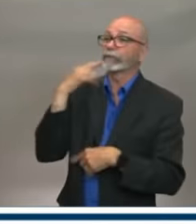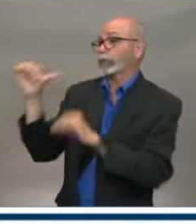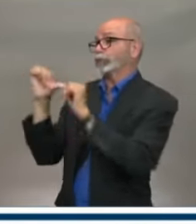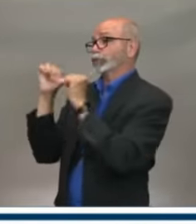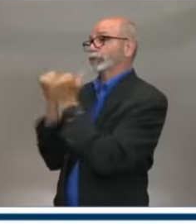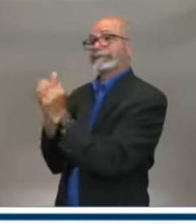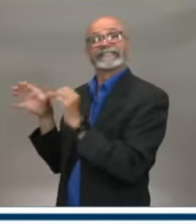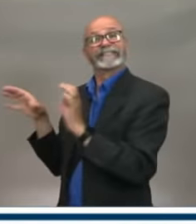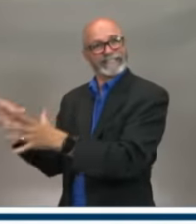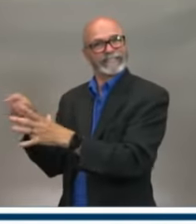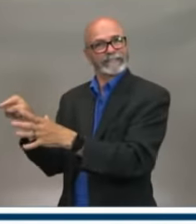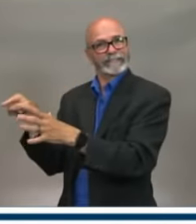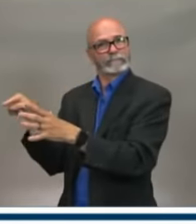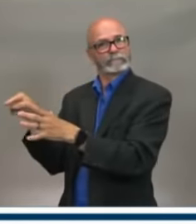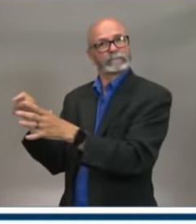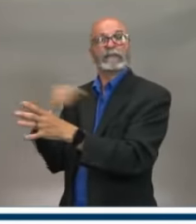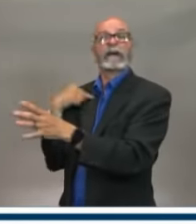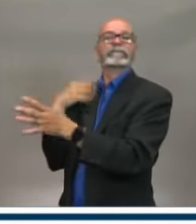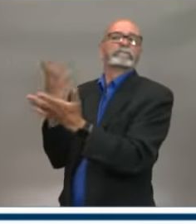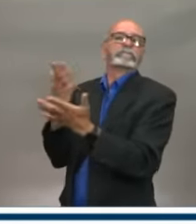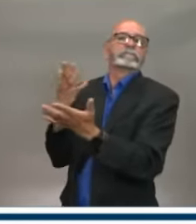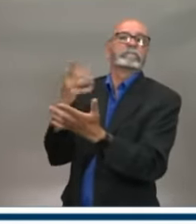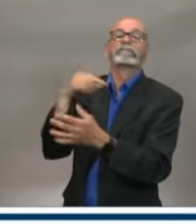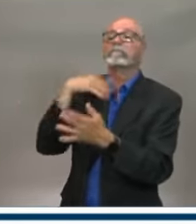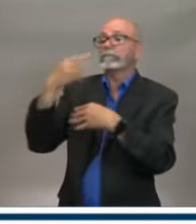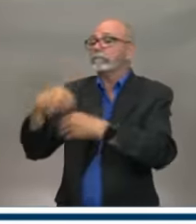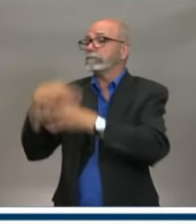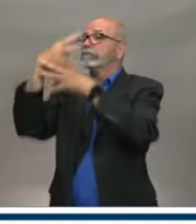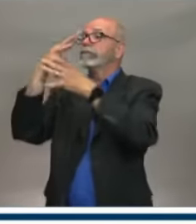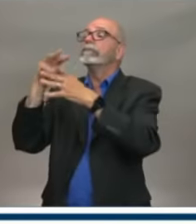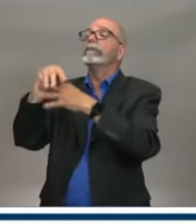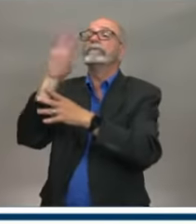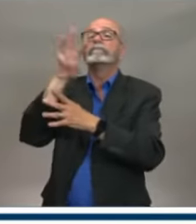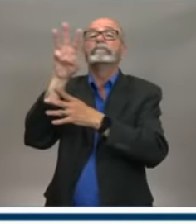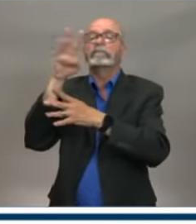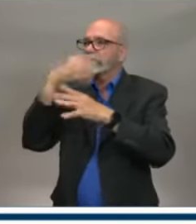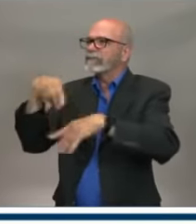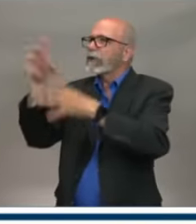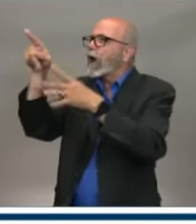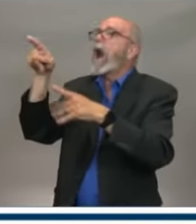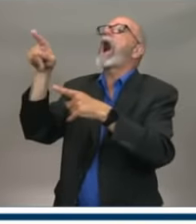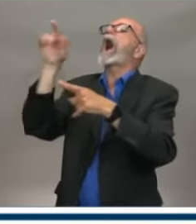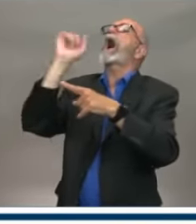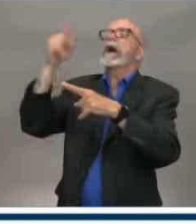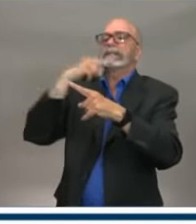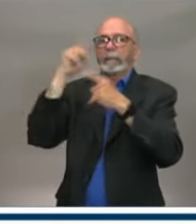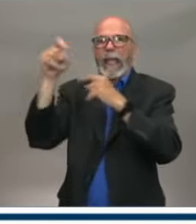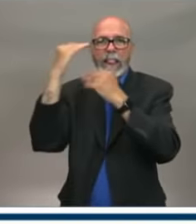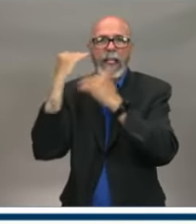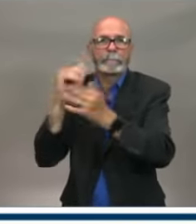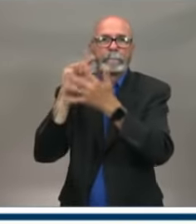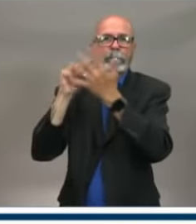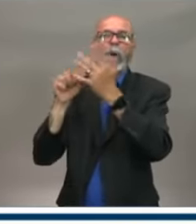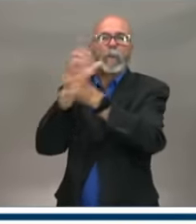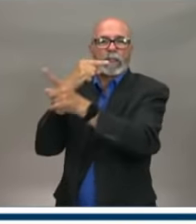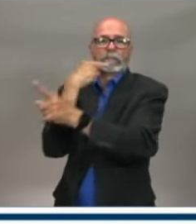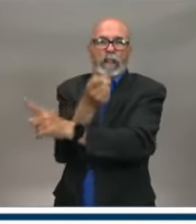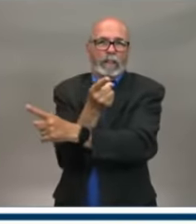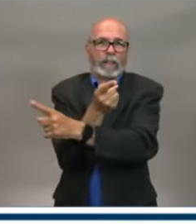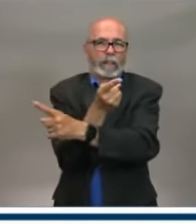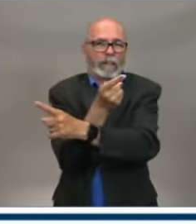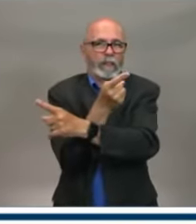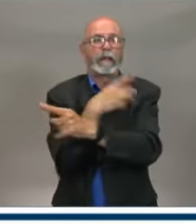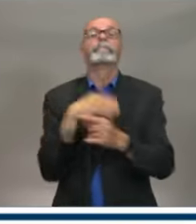having up on their website and how they're communicating to the public. You've mentioned restaurants. There is a part of the public health order